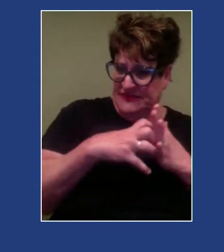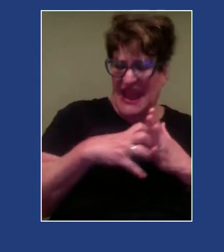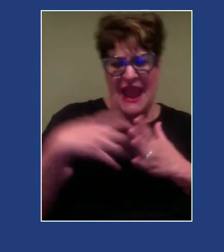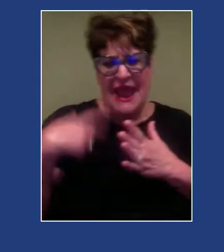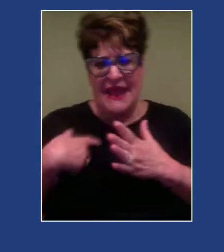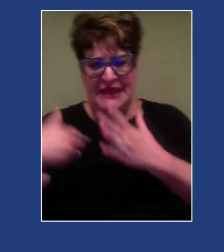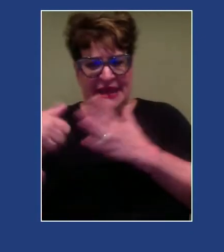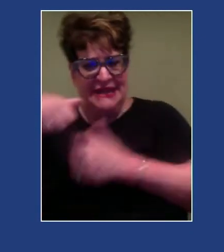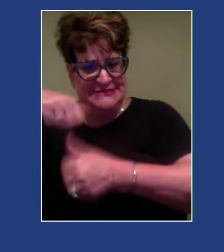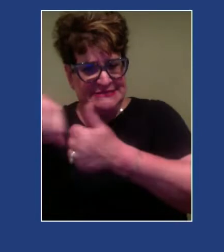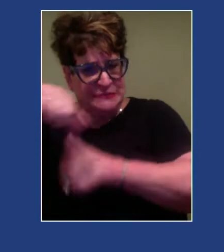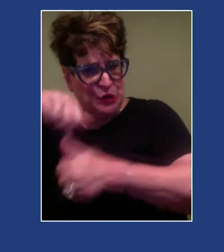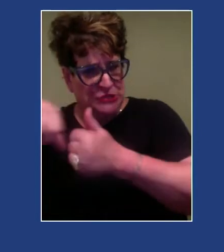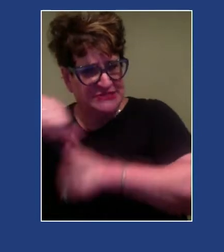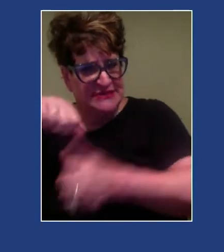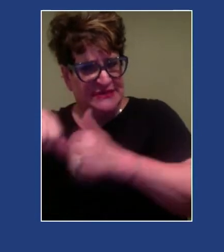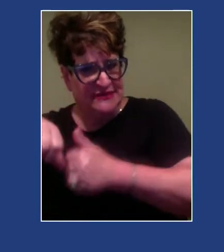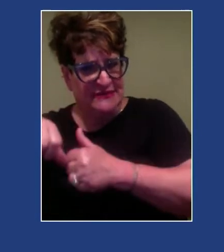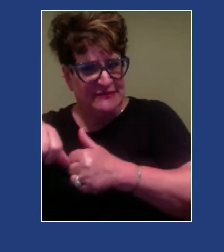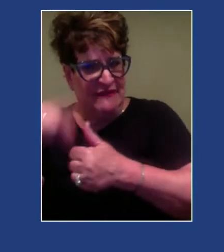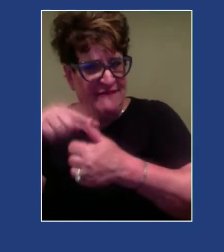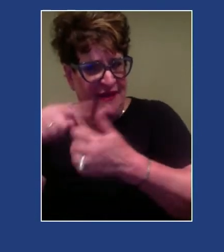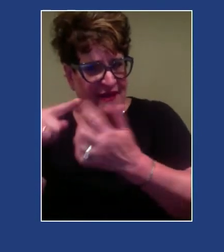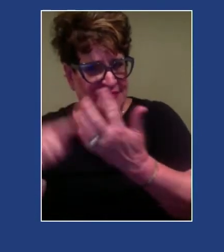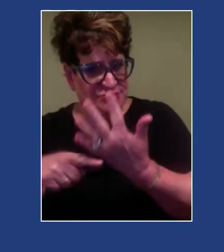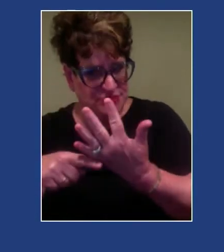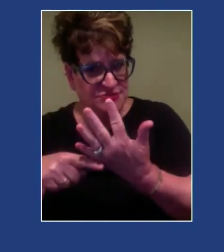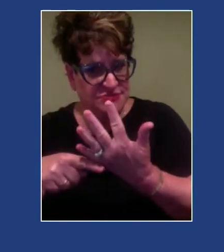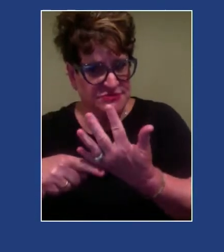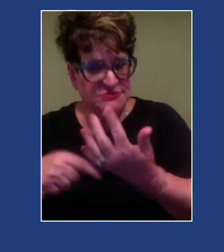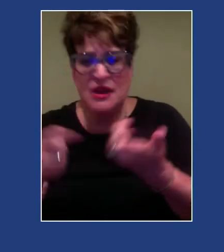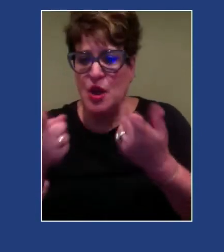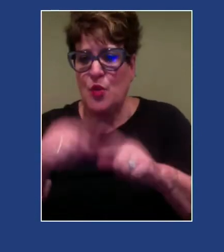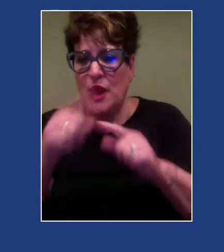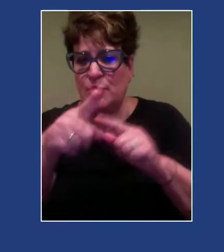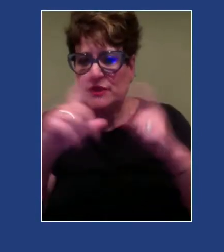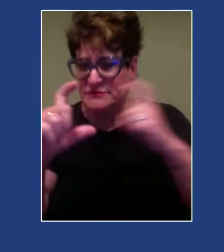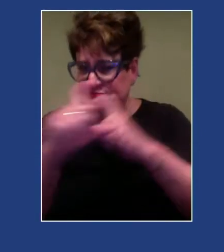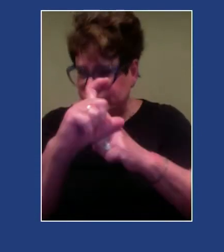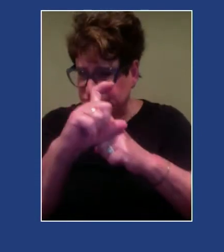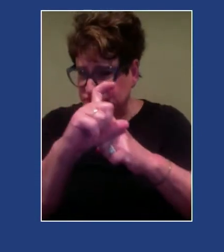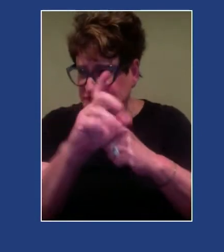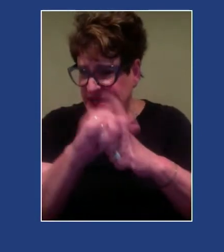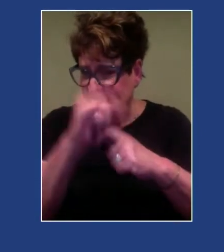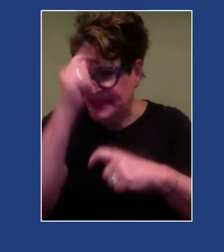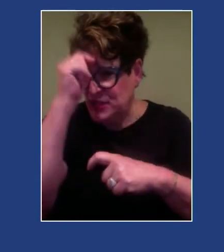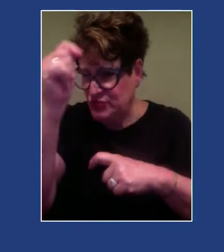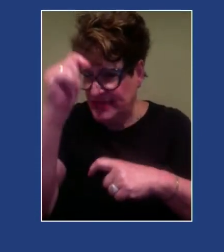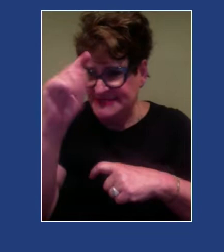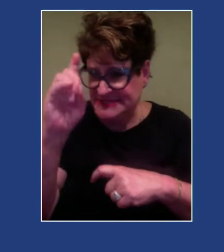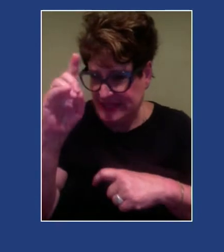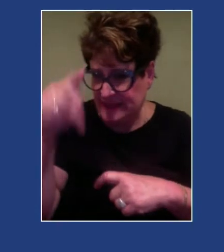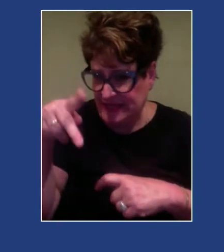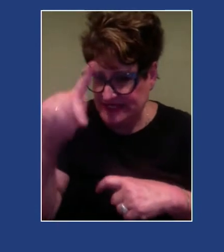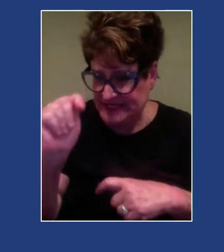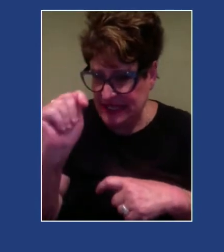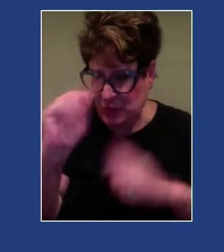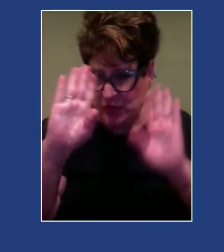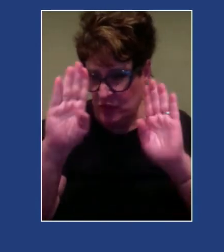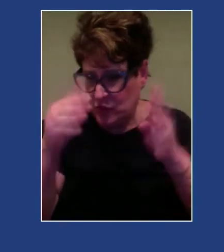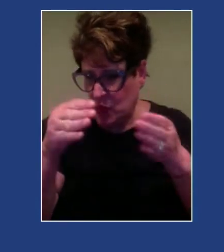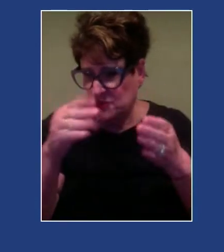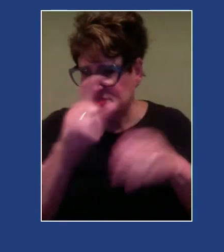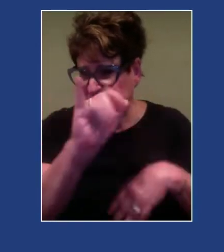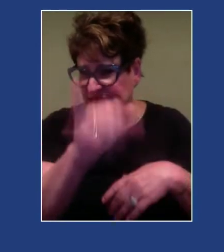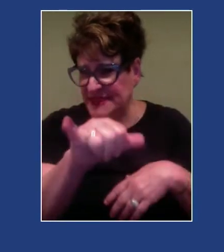This is what we usually focus on when we do the biopsychosocial theory in DVT, right? What are these